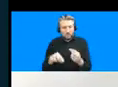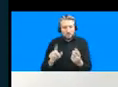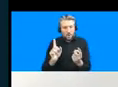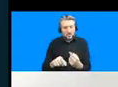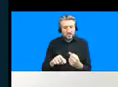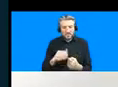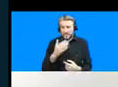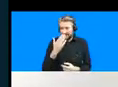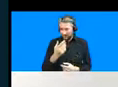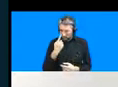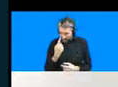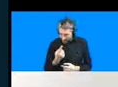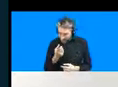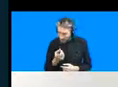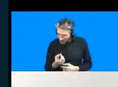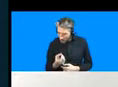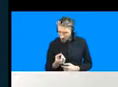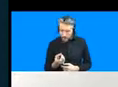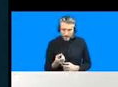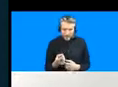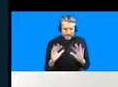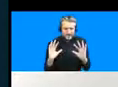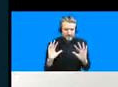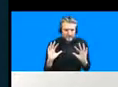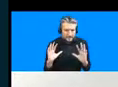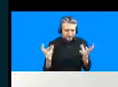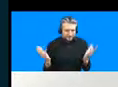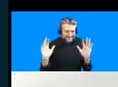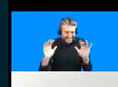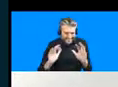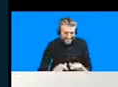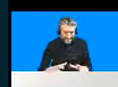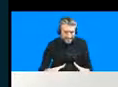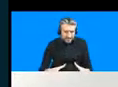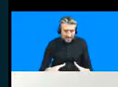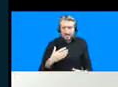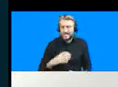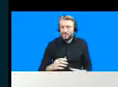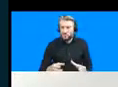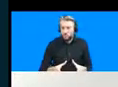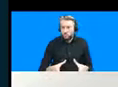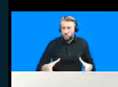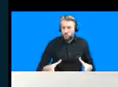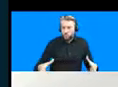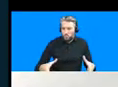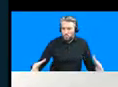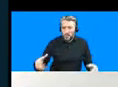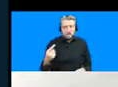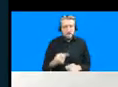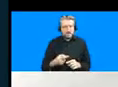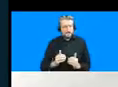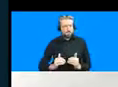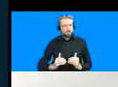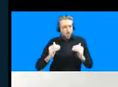to de-densify the built environment and heightened surveillance of it now of course this this sort of response has been